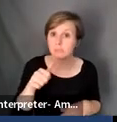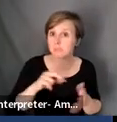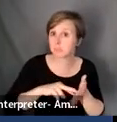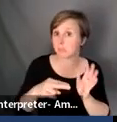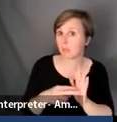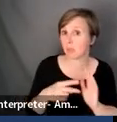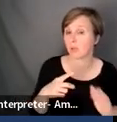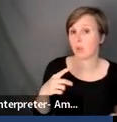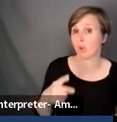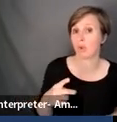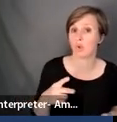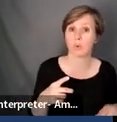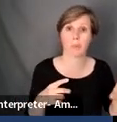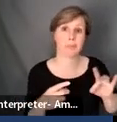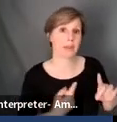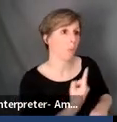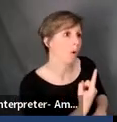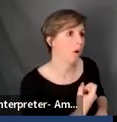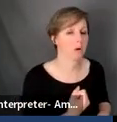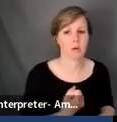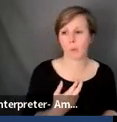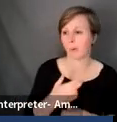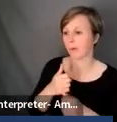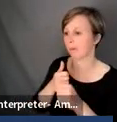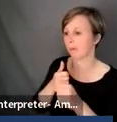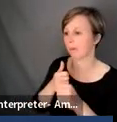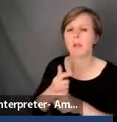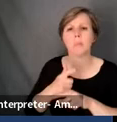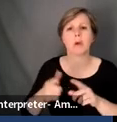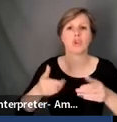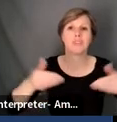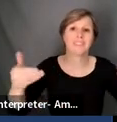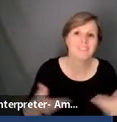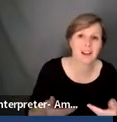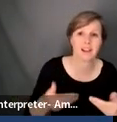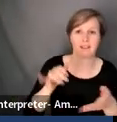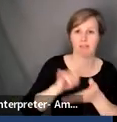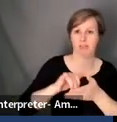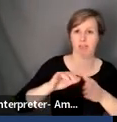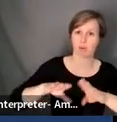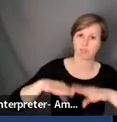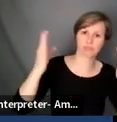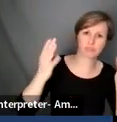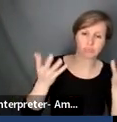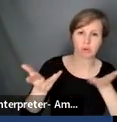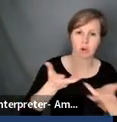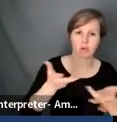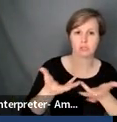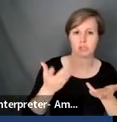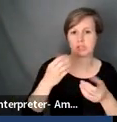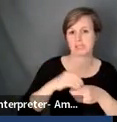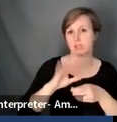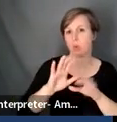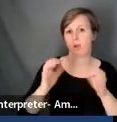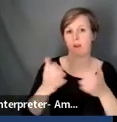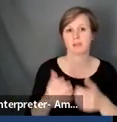necessarily go with one or the other, but you're at least inviting those conversations into the classroom. Um, now stop there. Thank you.